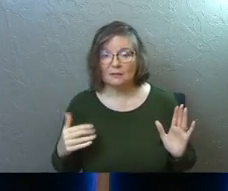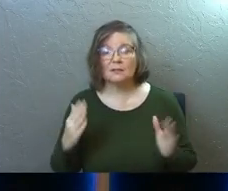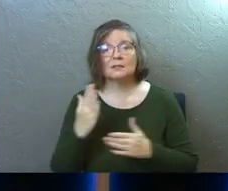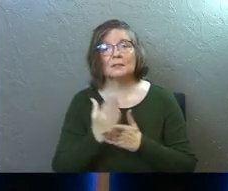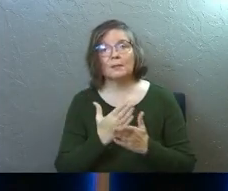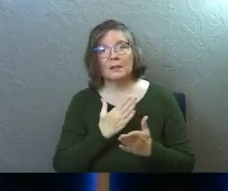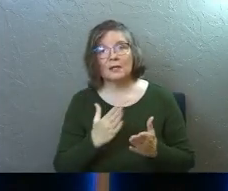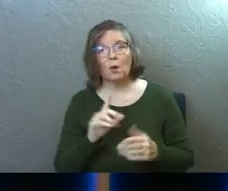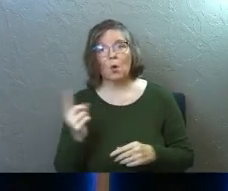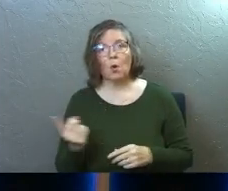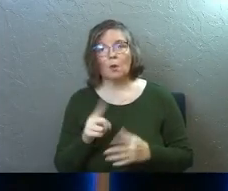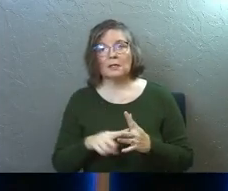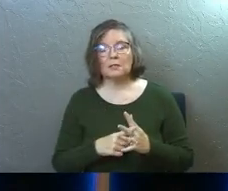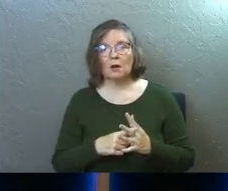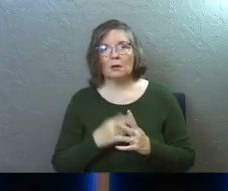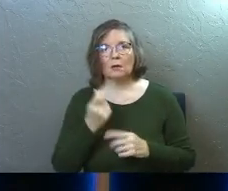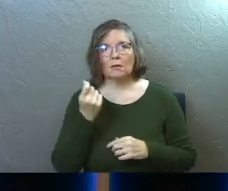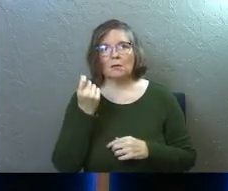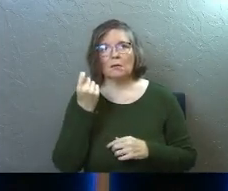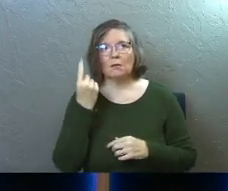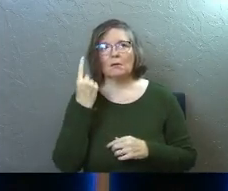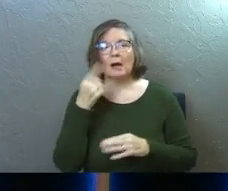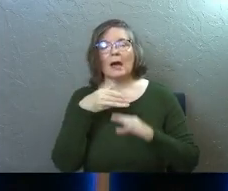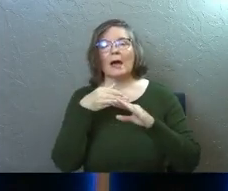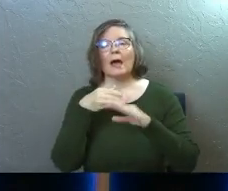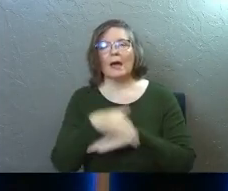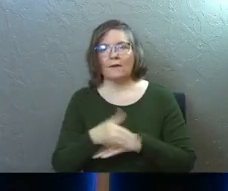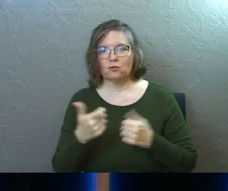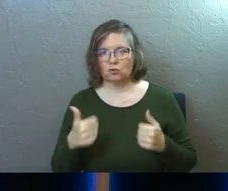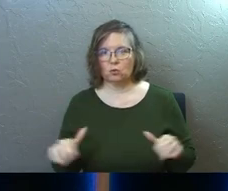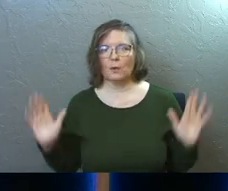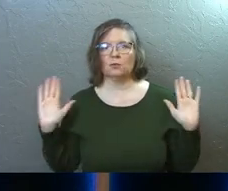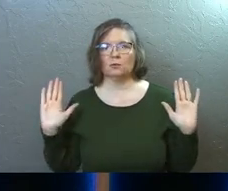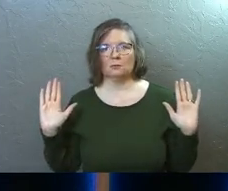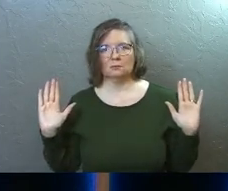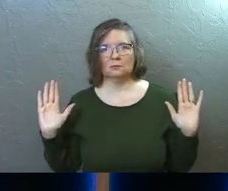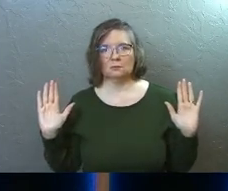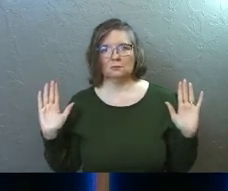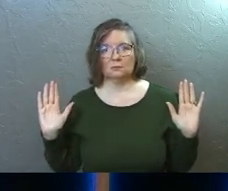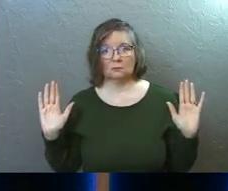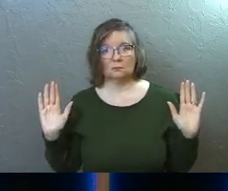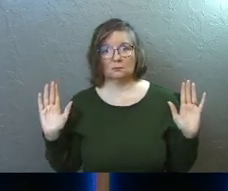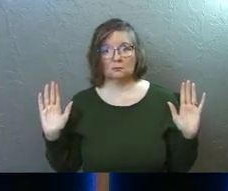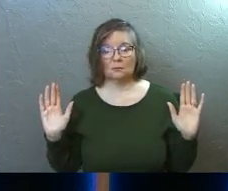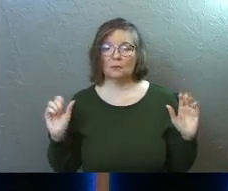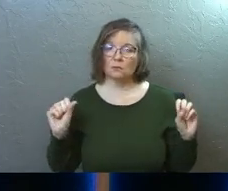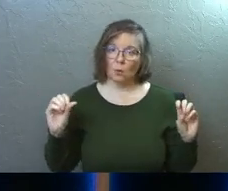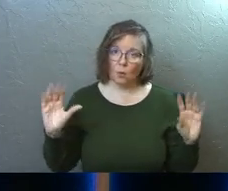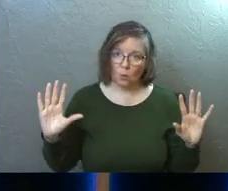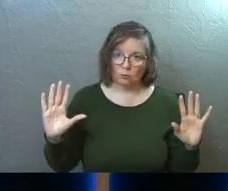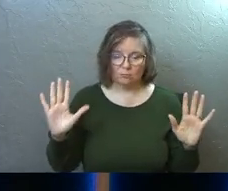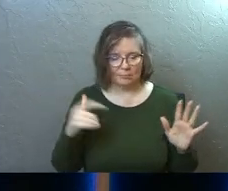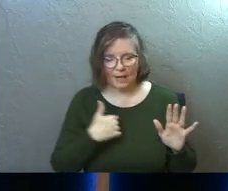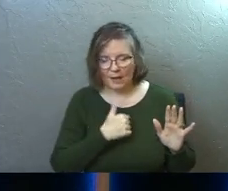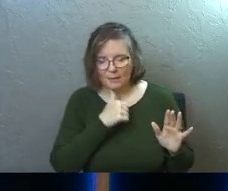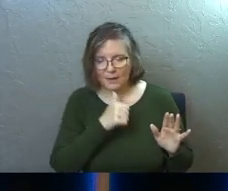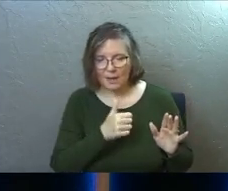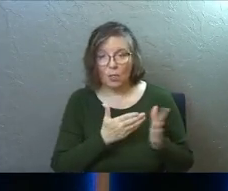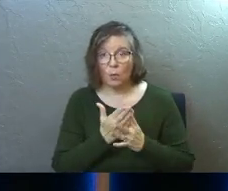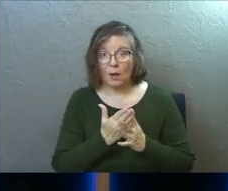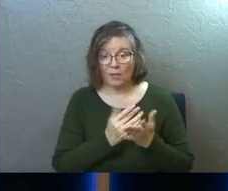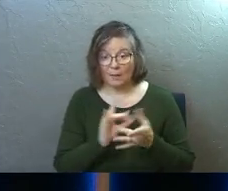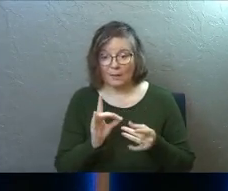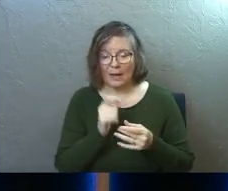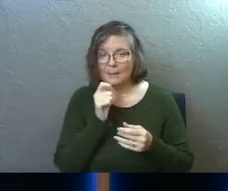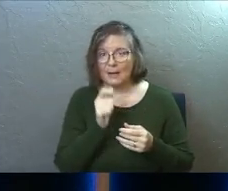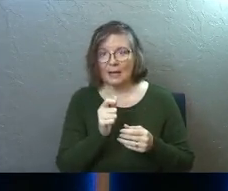Some of these things only start to make sense after you're surrendered. So I'm not going to, throughout the